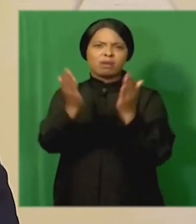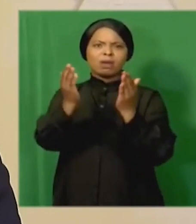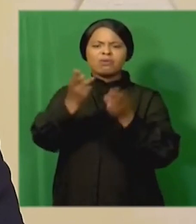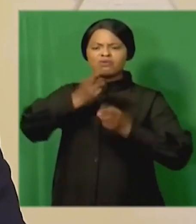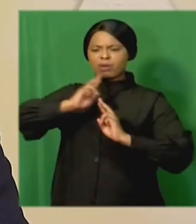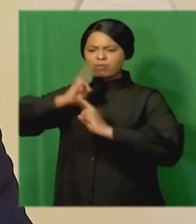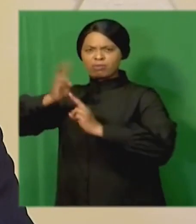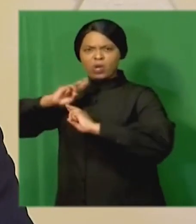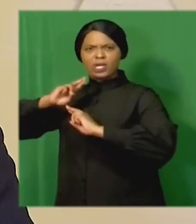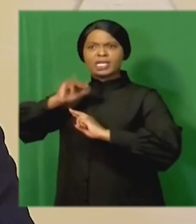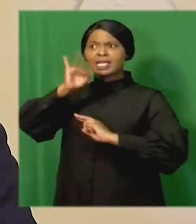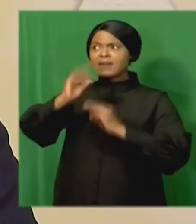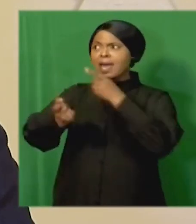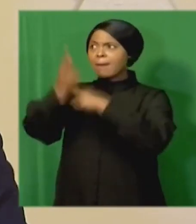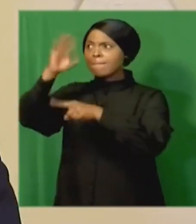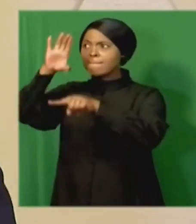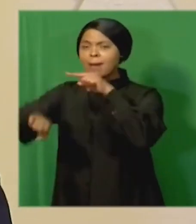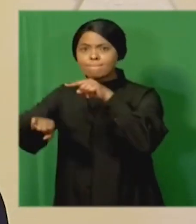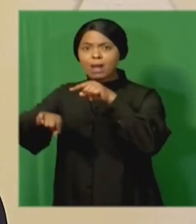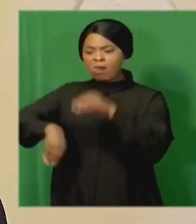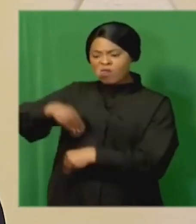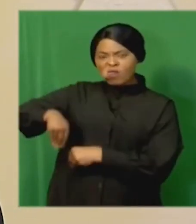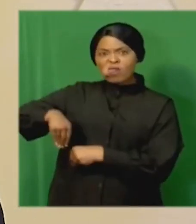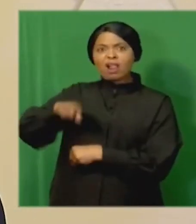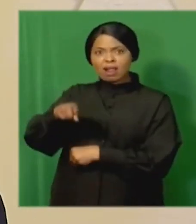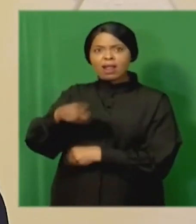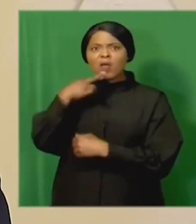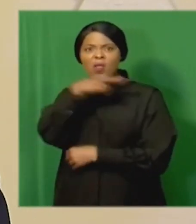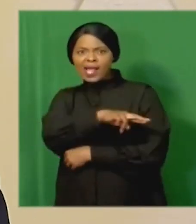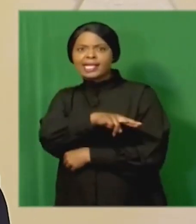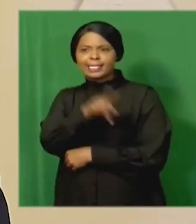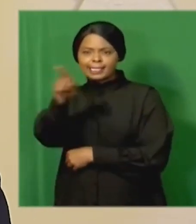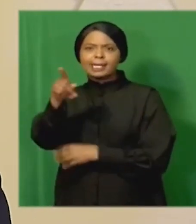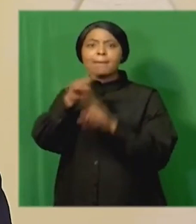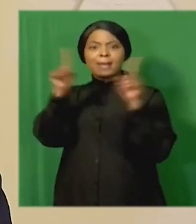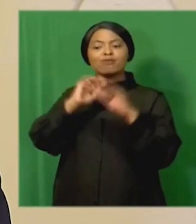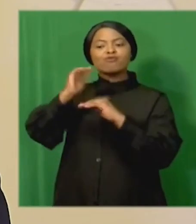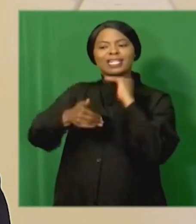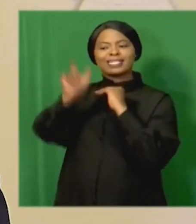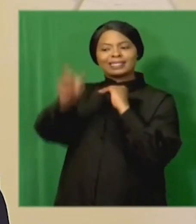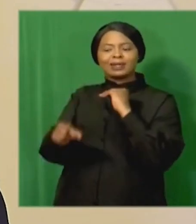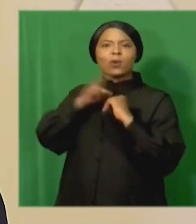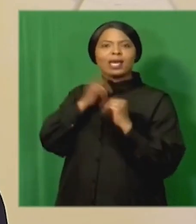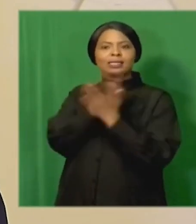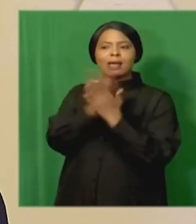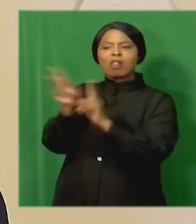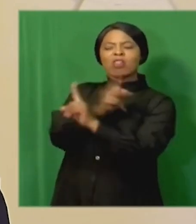report instances of fraud and corruption and need to be protected from victimization